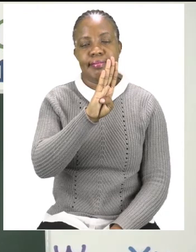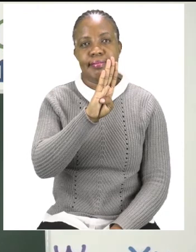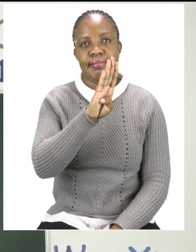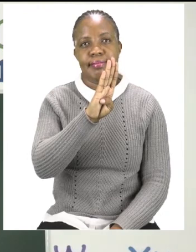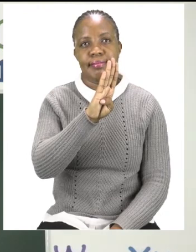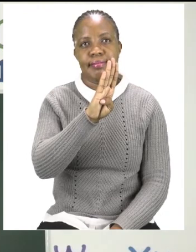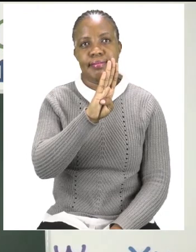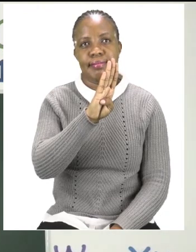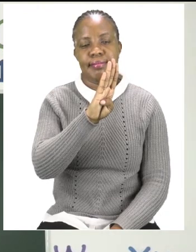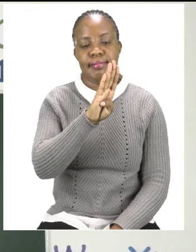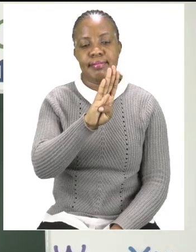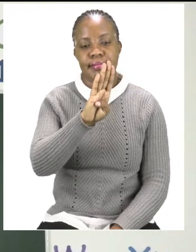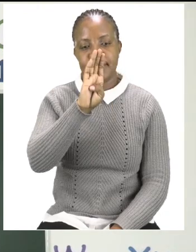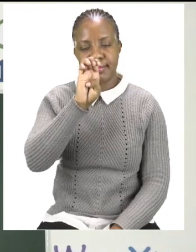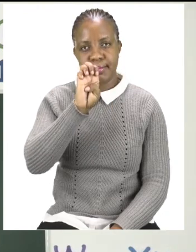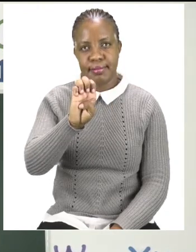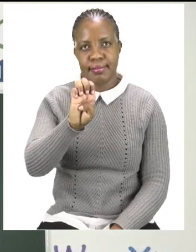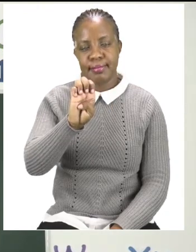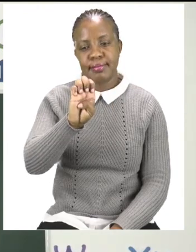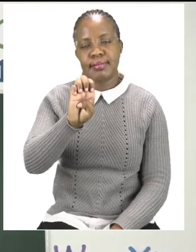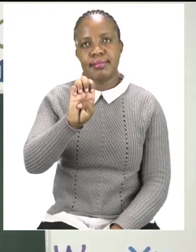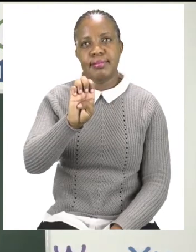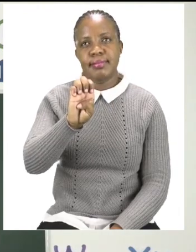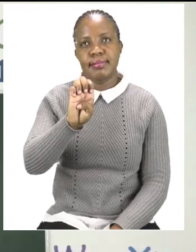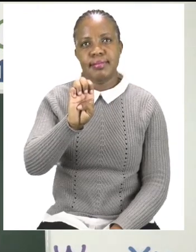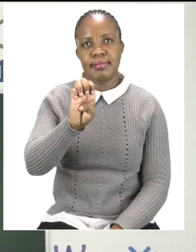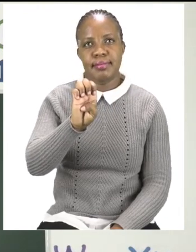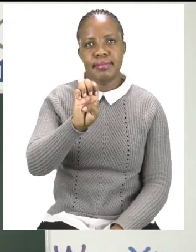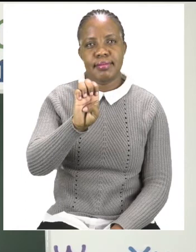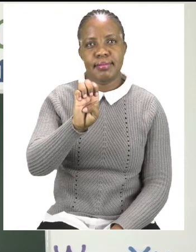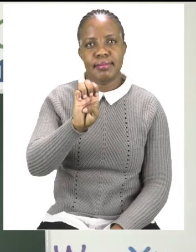is E. So, we are going to write E.